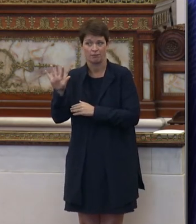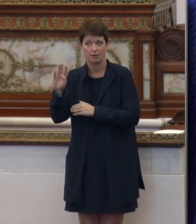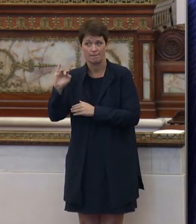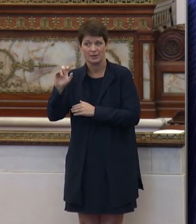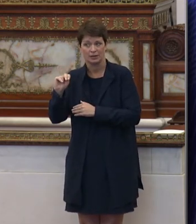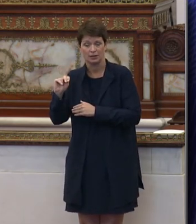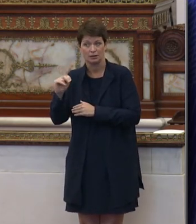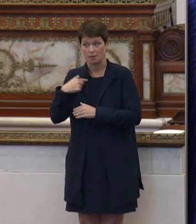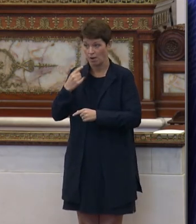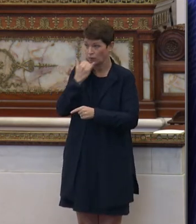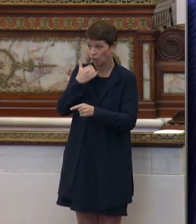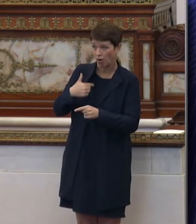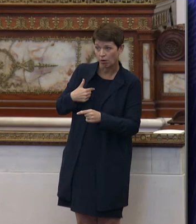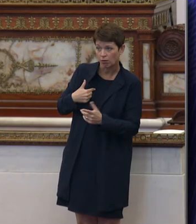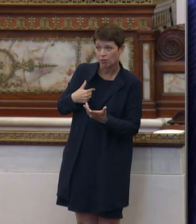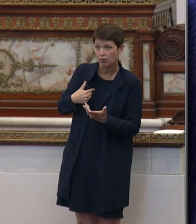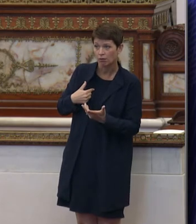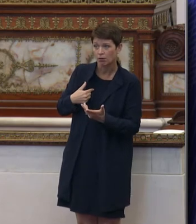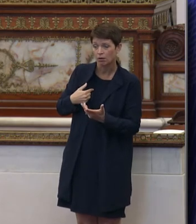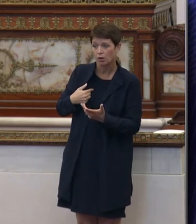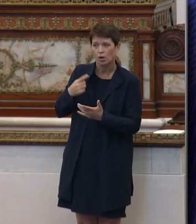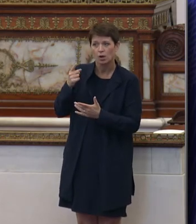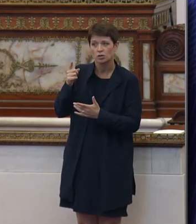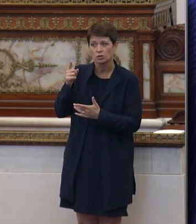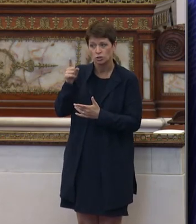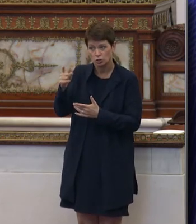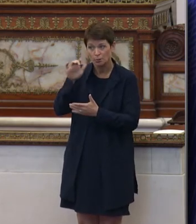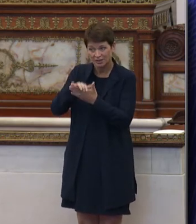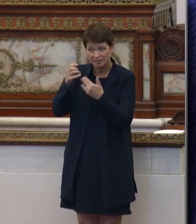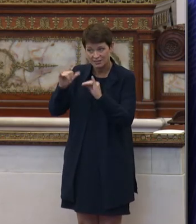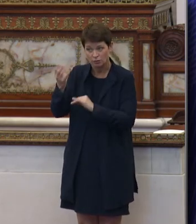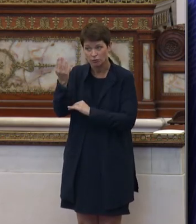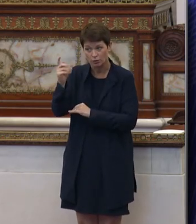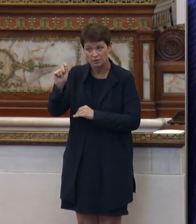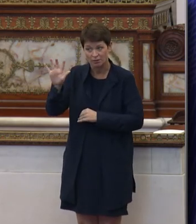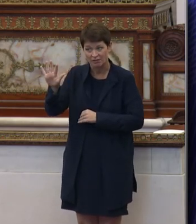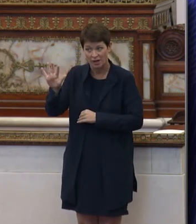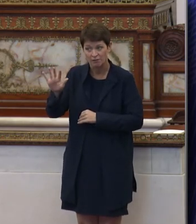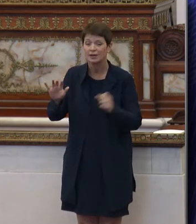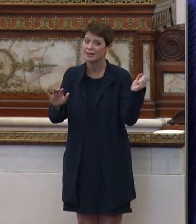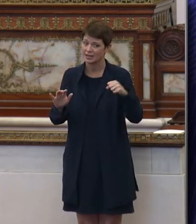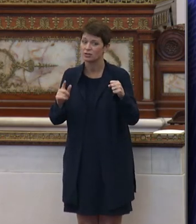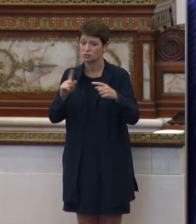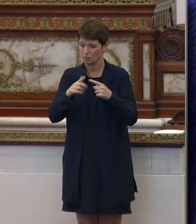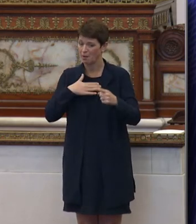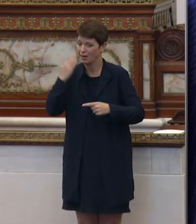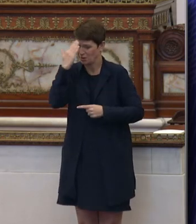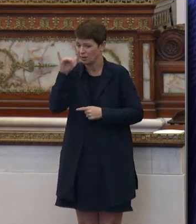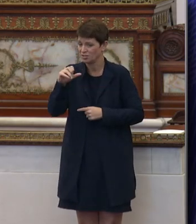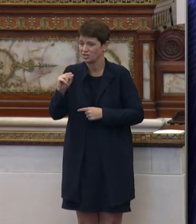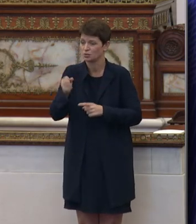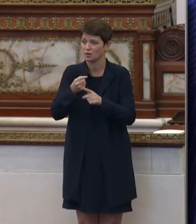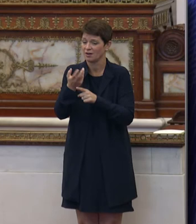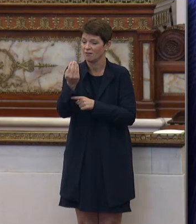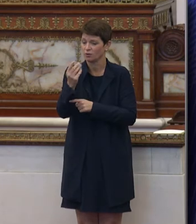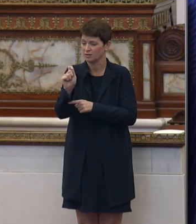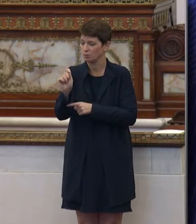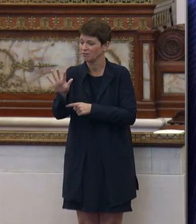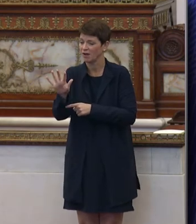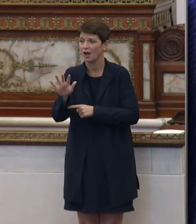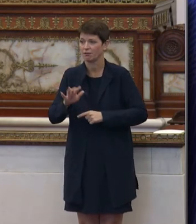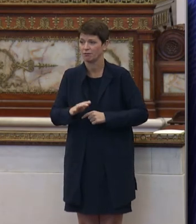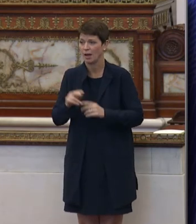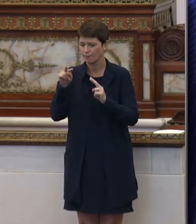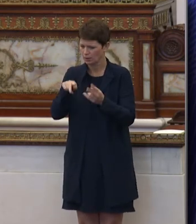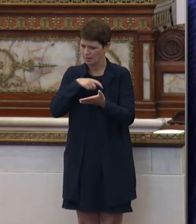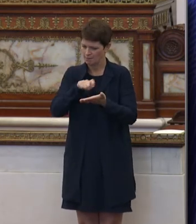To the best of your knowledge, it is 14. Yes, to the best of my knowledge, I think we're at 14.5. Just